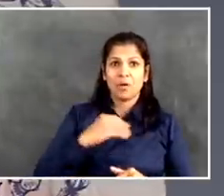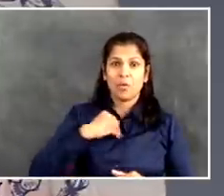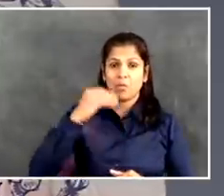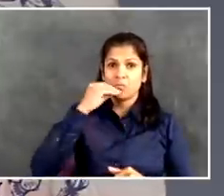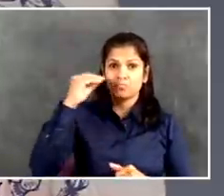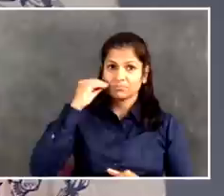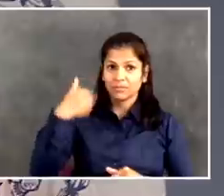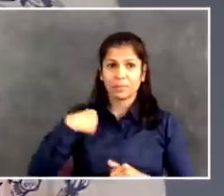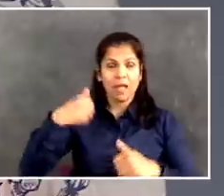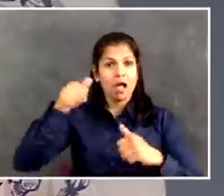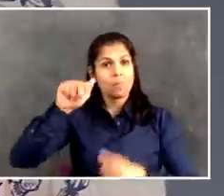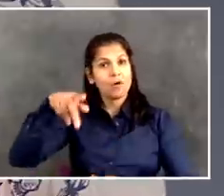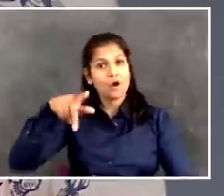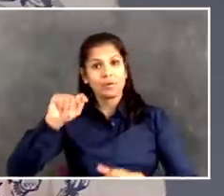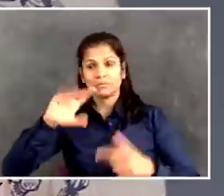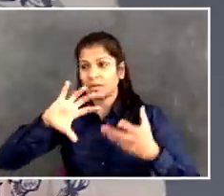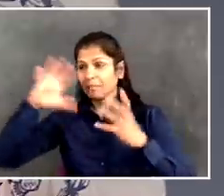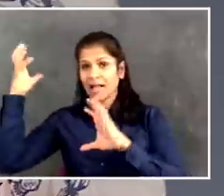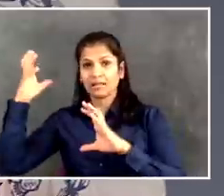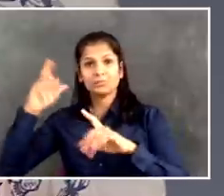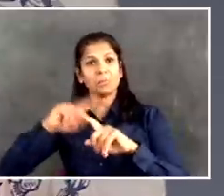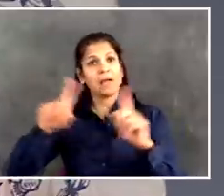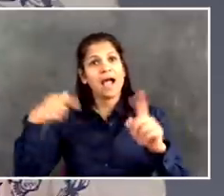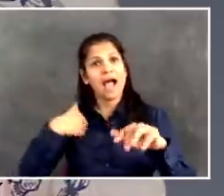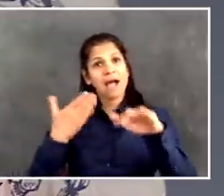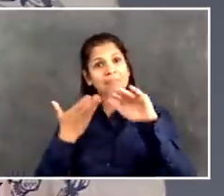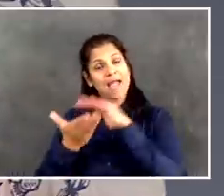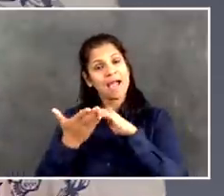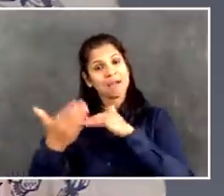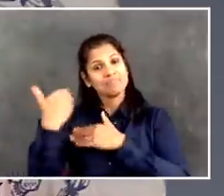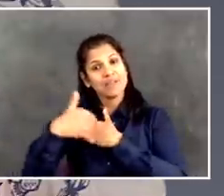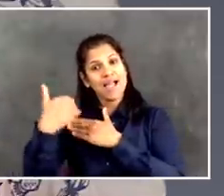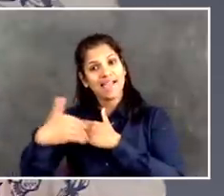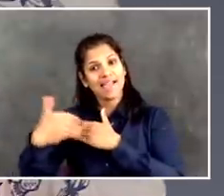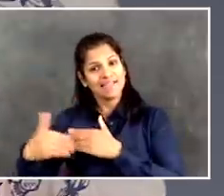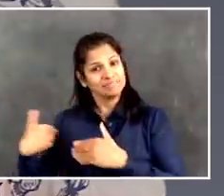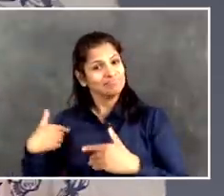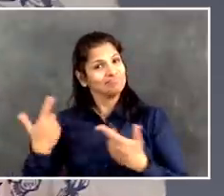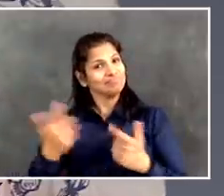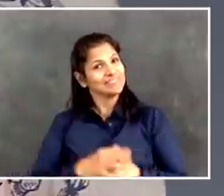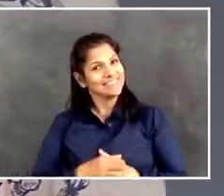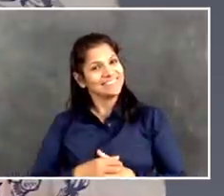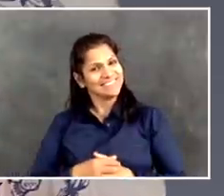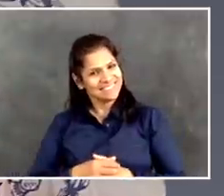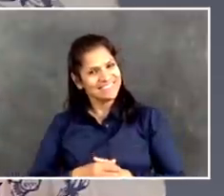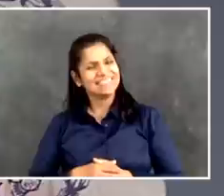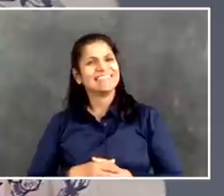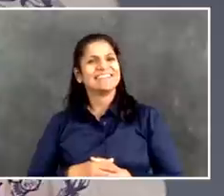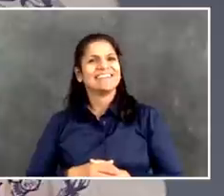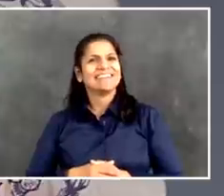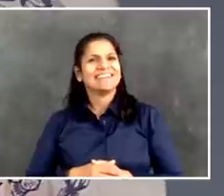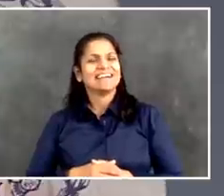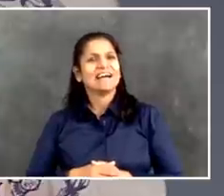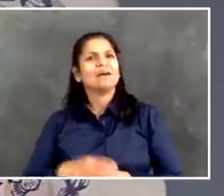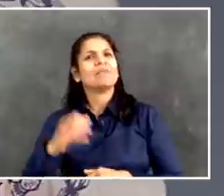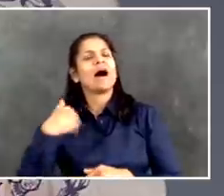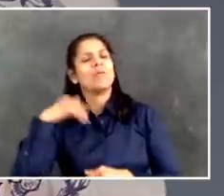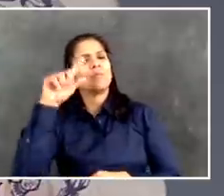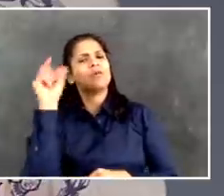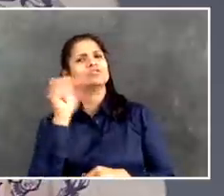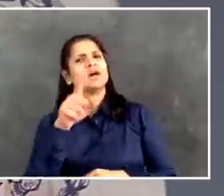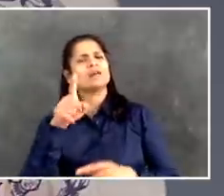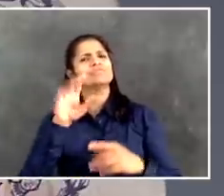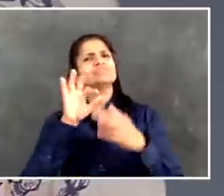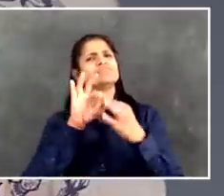that he was asking about. We're hearing a lot of people say they won't feel comfortable taking transit after the crisis, and we're hearing many people even saying they're